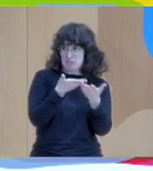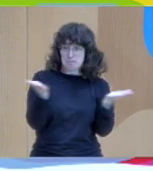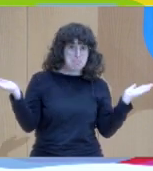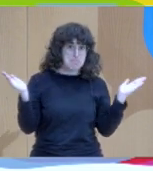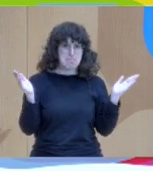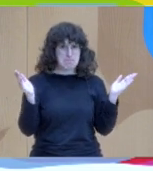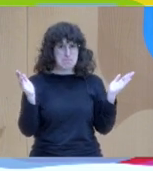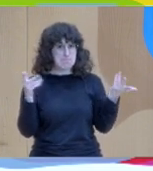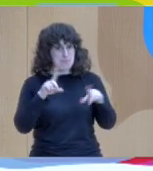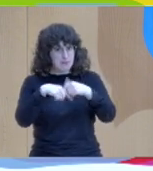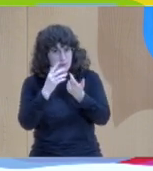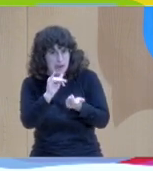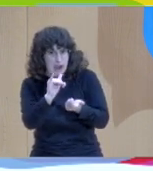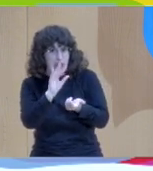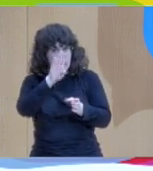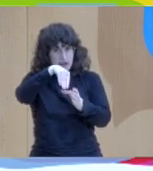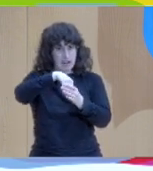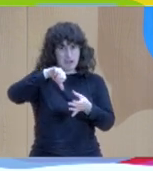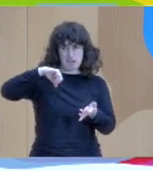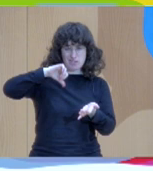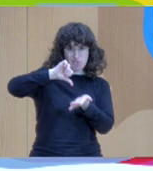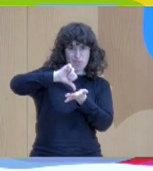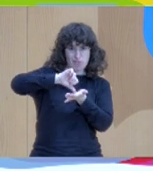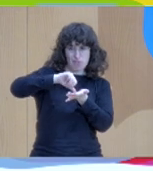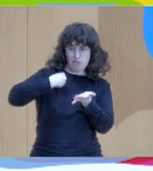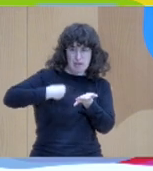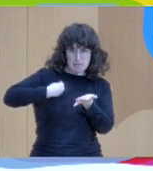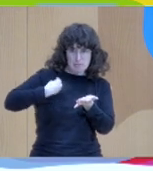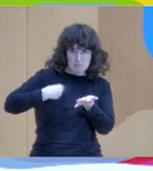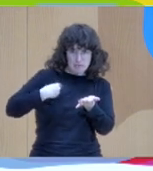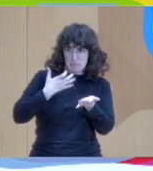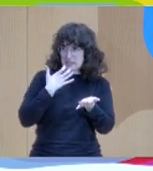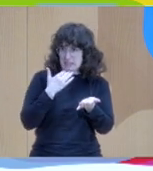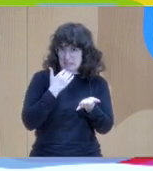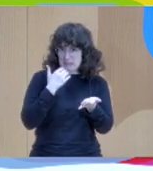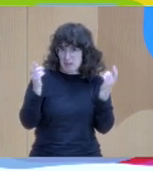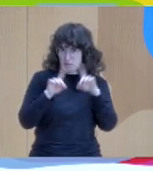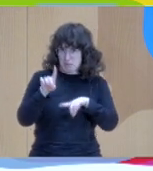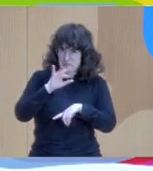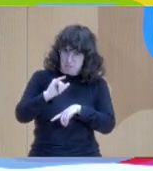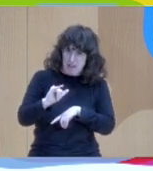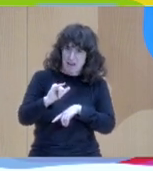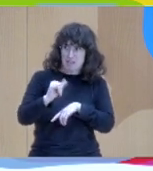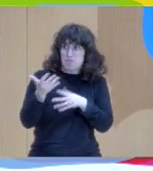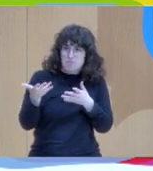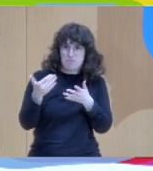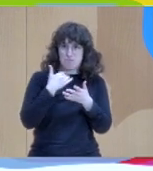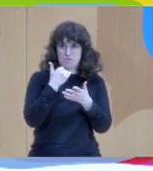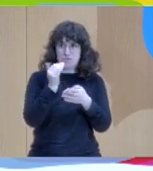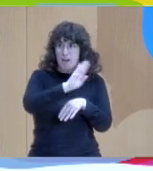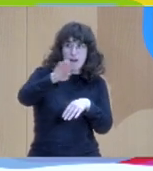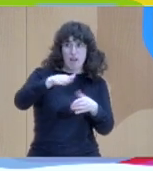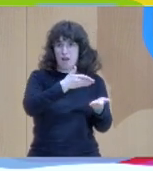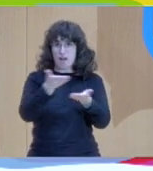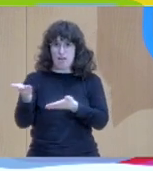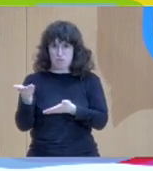would they turn to? They didn't know. They were family workers, family social workers, family therapists who knew